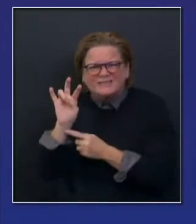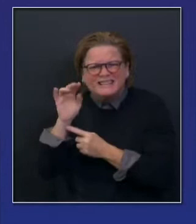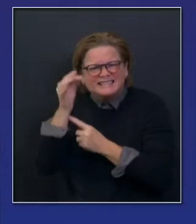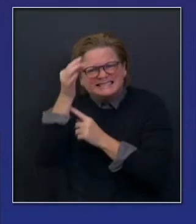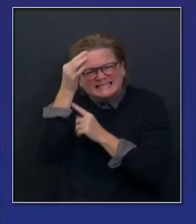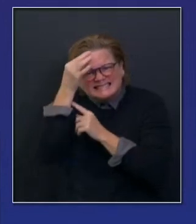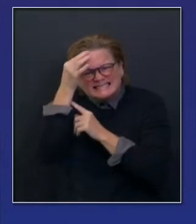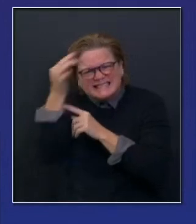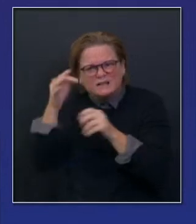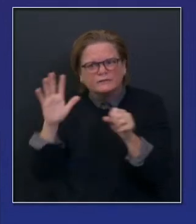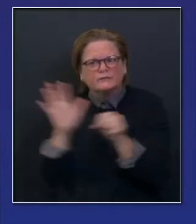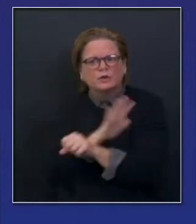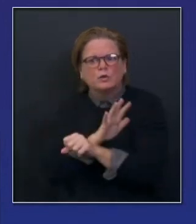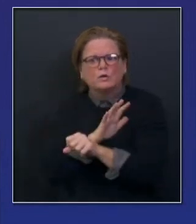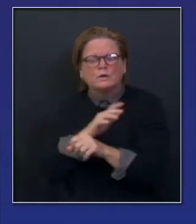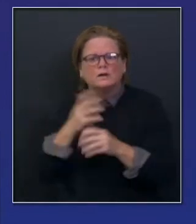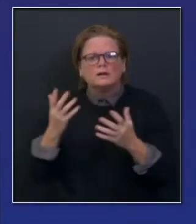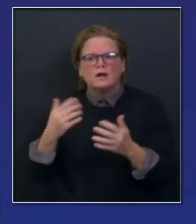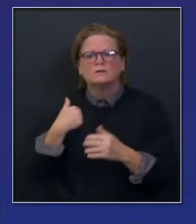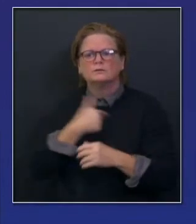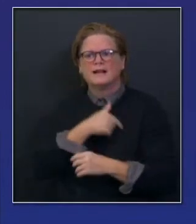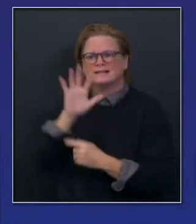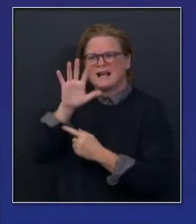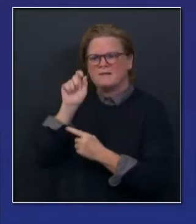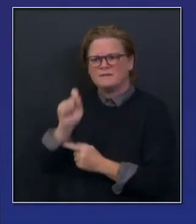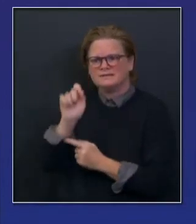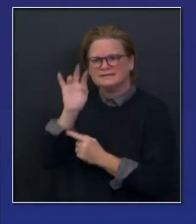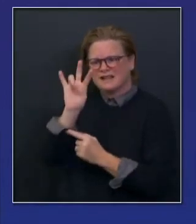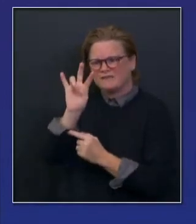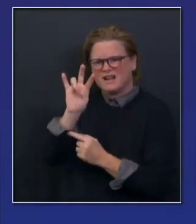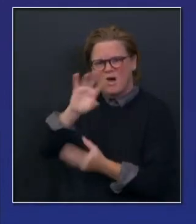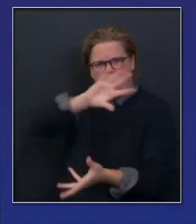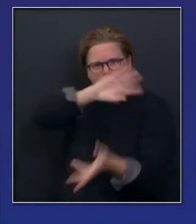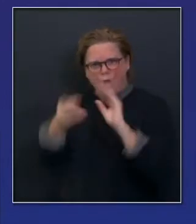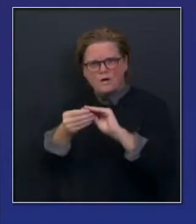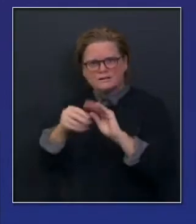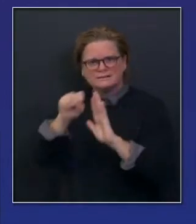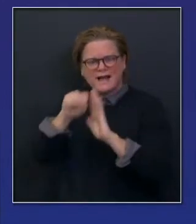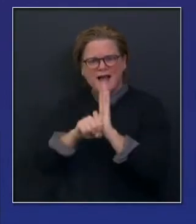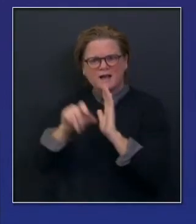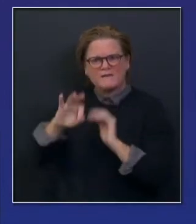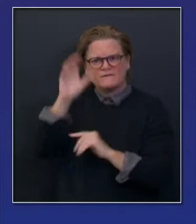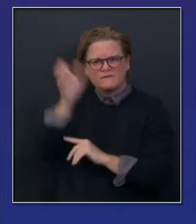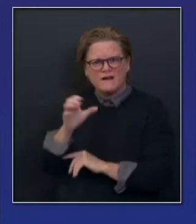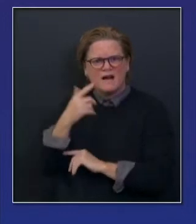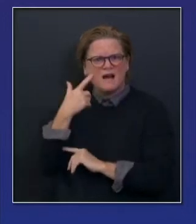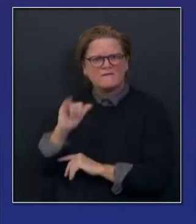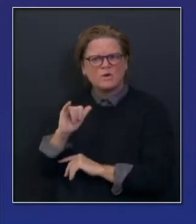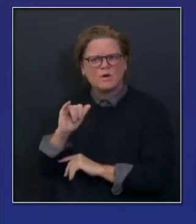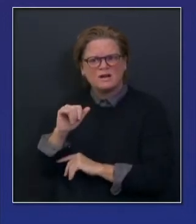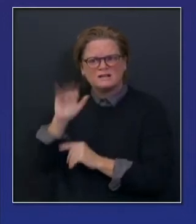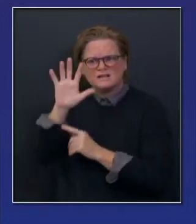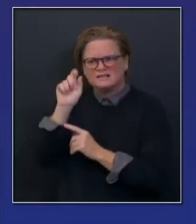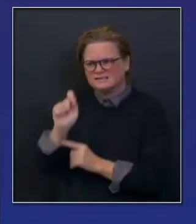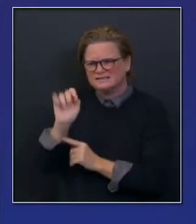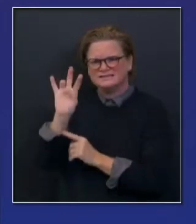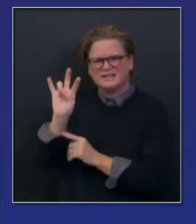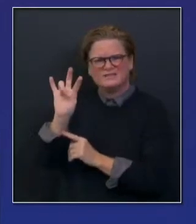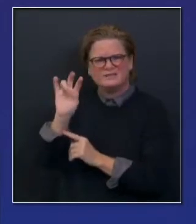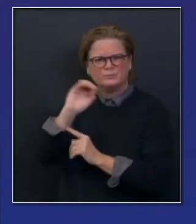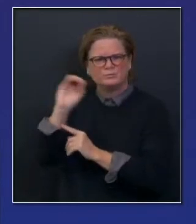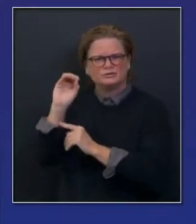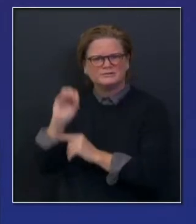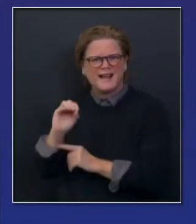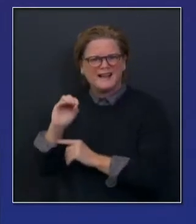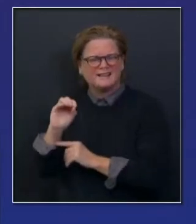.7 percent is our current ICU capacity statewide. Light at the end of the tunnel, but we're still in the